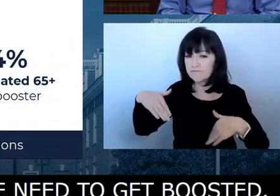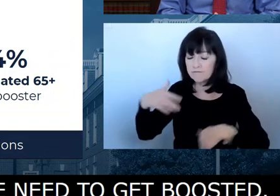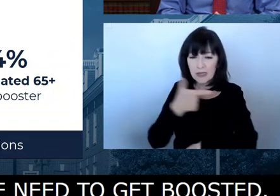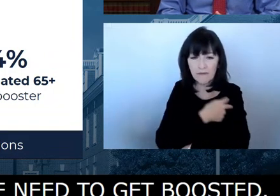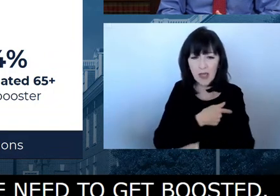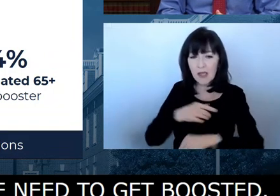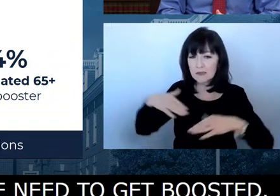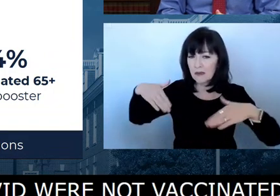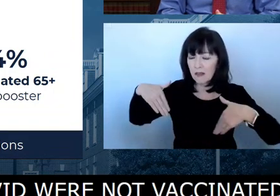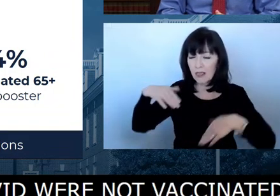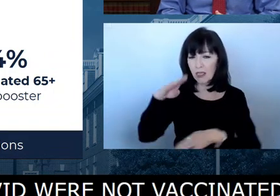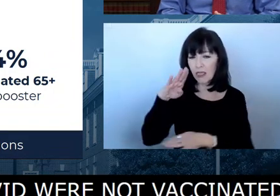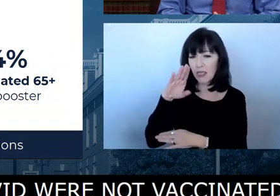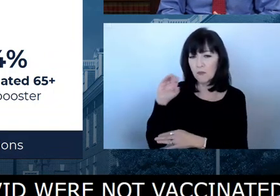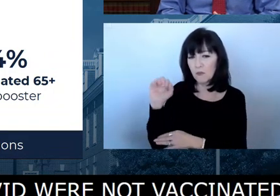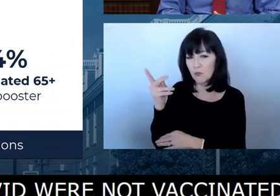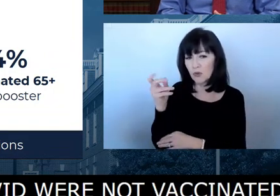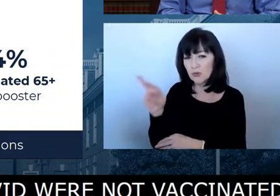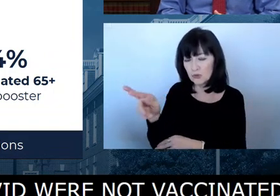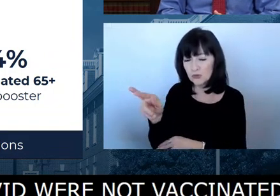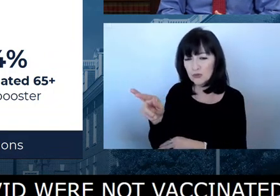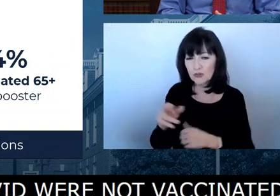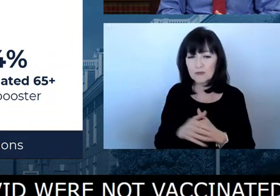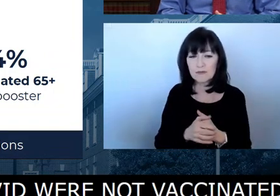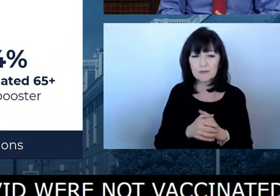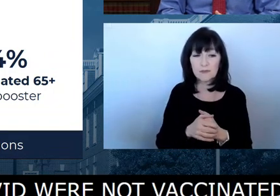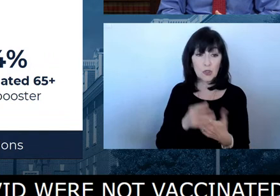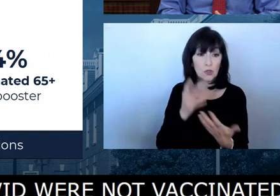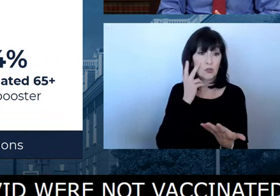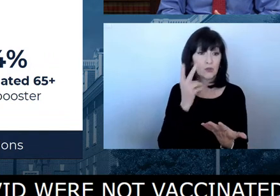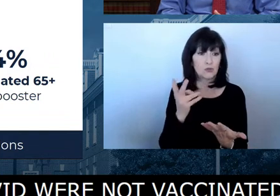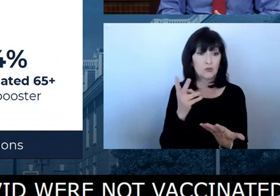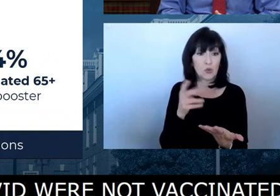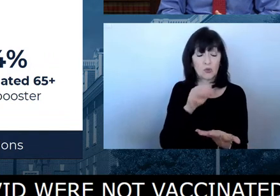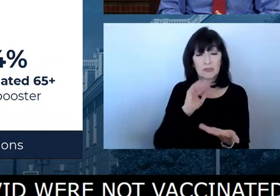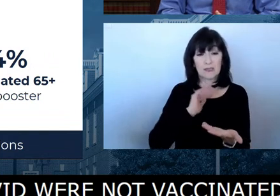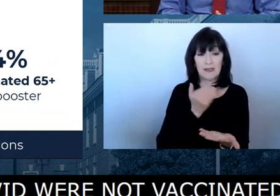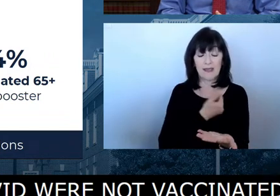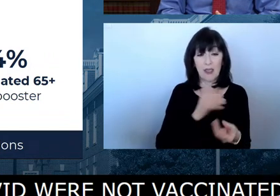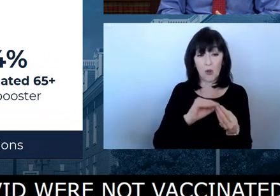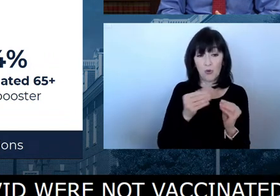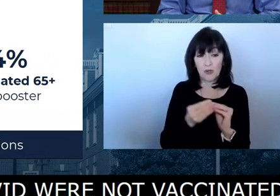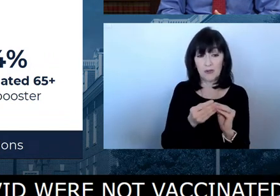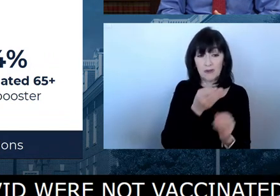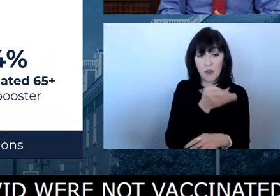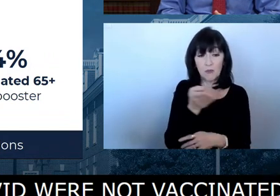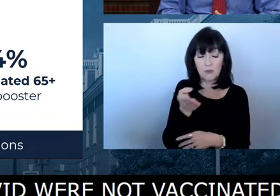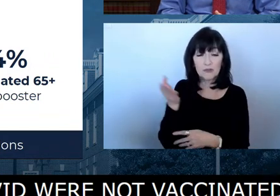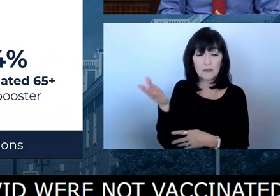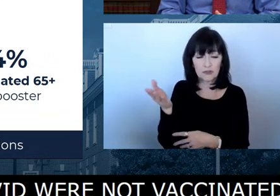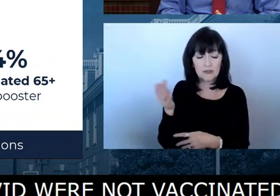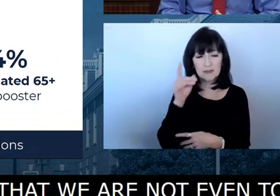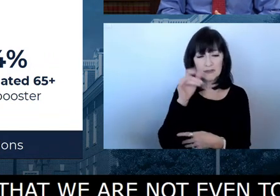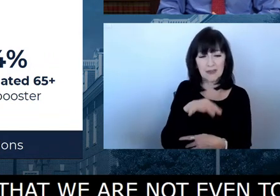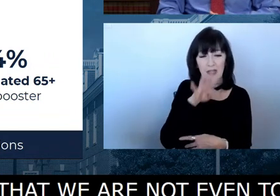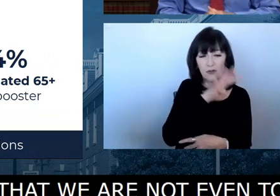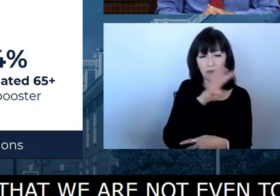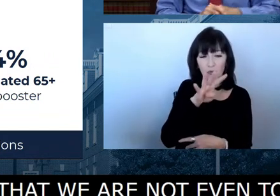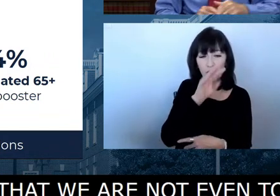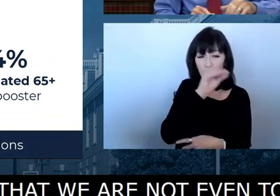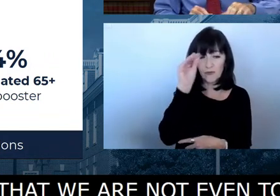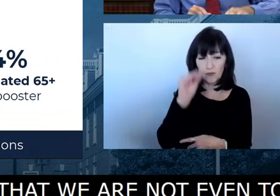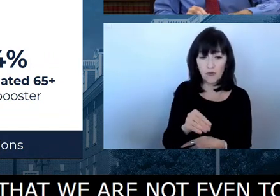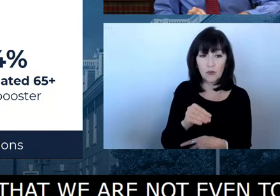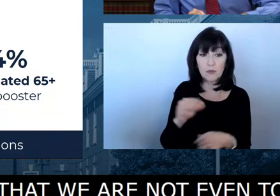to 50% for those 12 and under fully vaccinated, plus a booster of those 18 and over. I'm sorry, 12 and over and